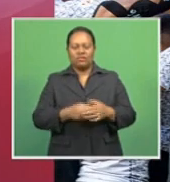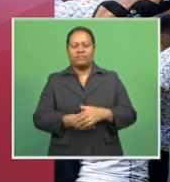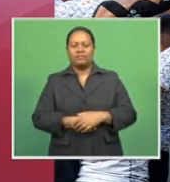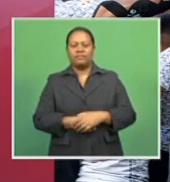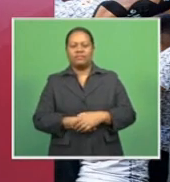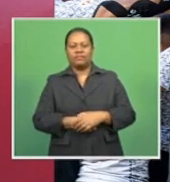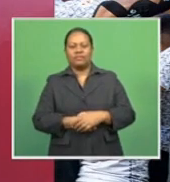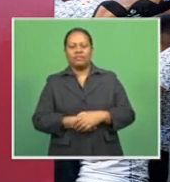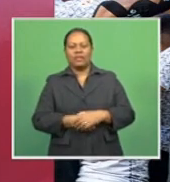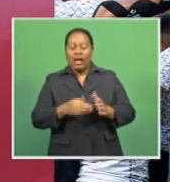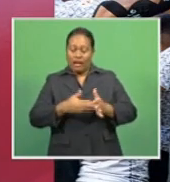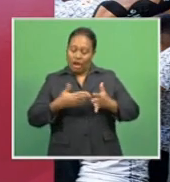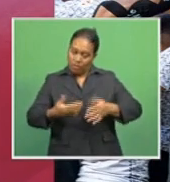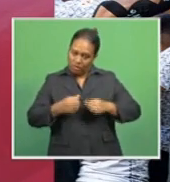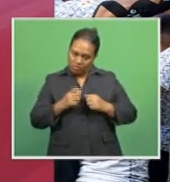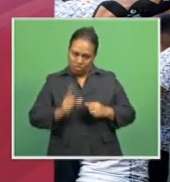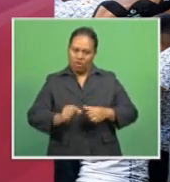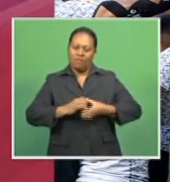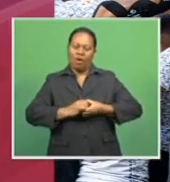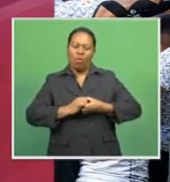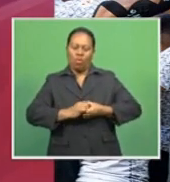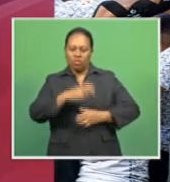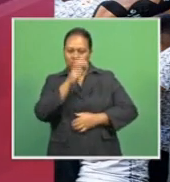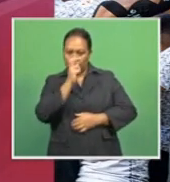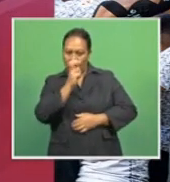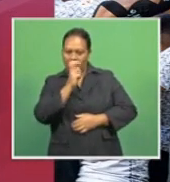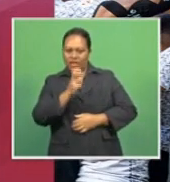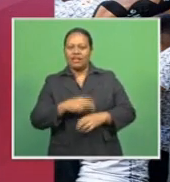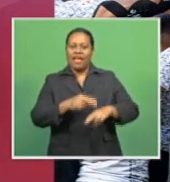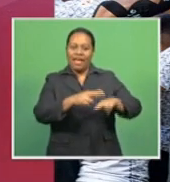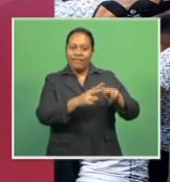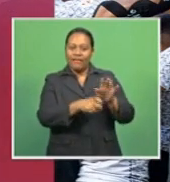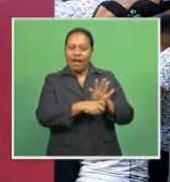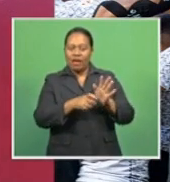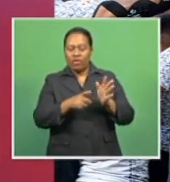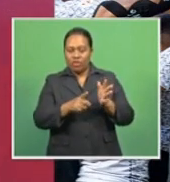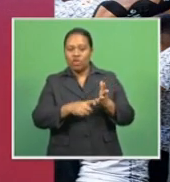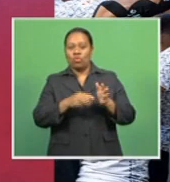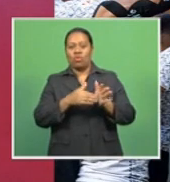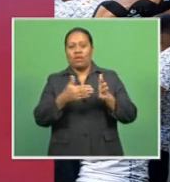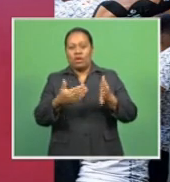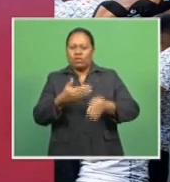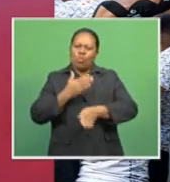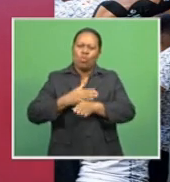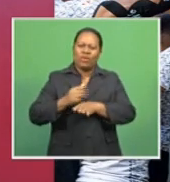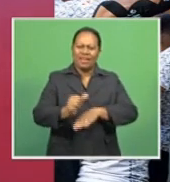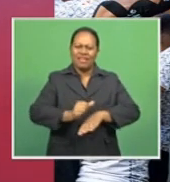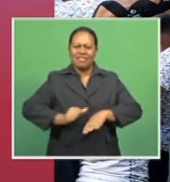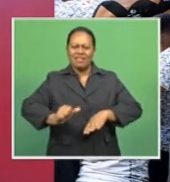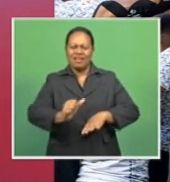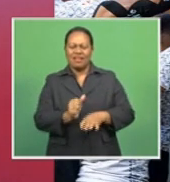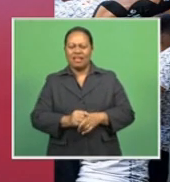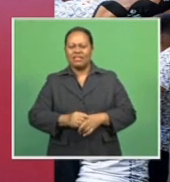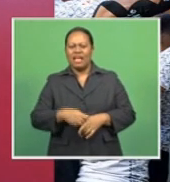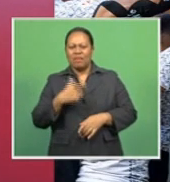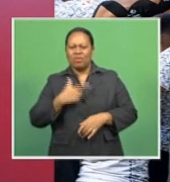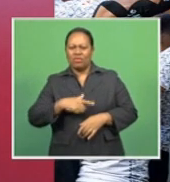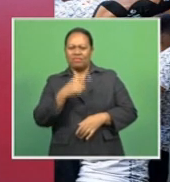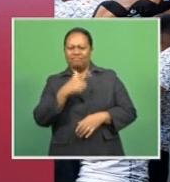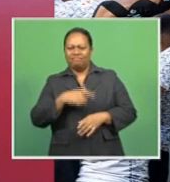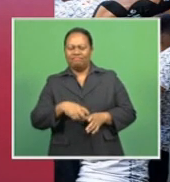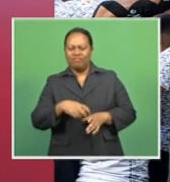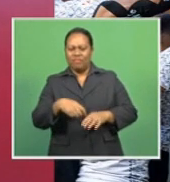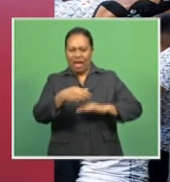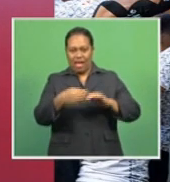I have been doing my own individual training that was given by Fiji Rugby. I am working on the area that I was injured during the last test, my